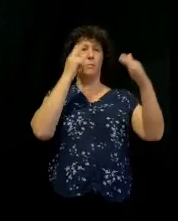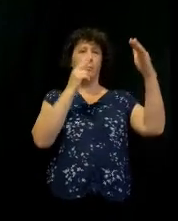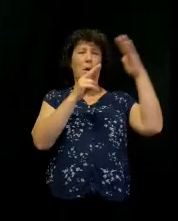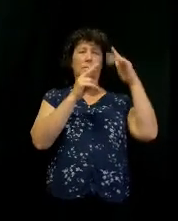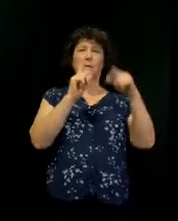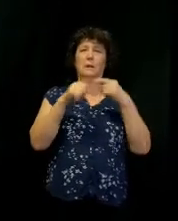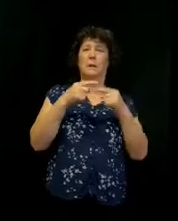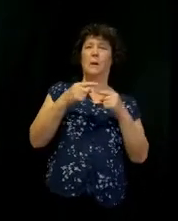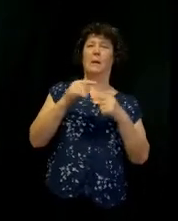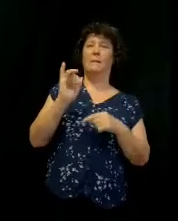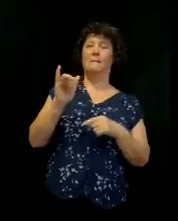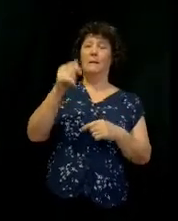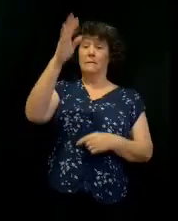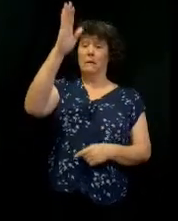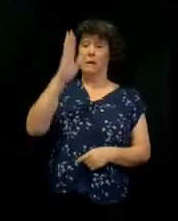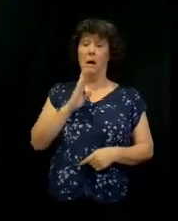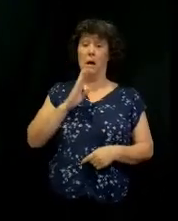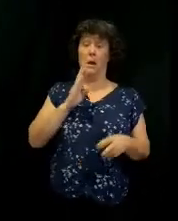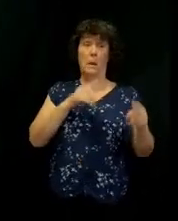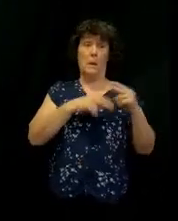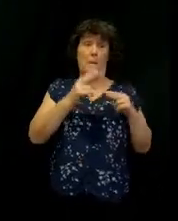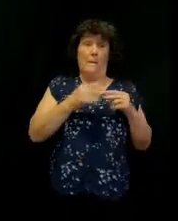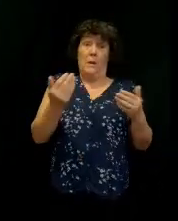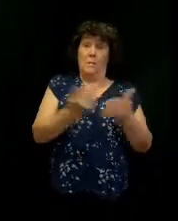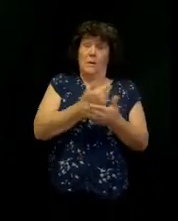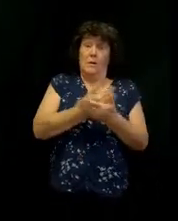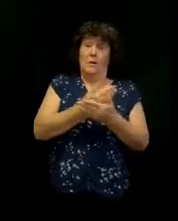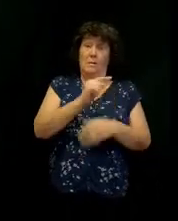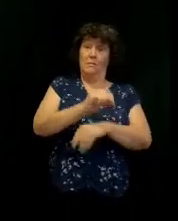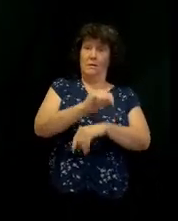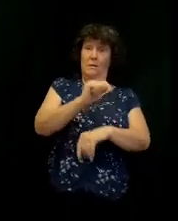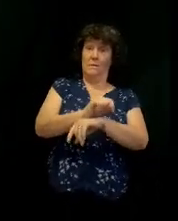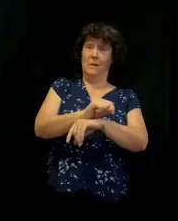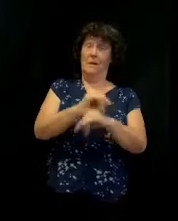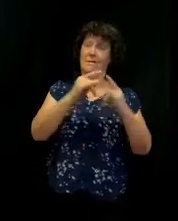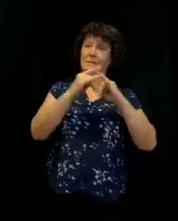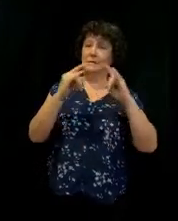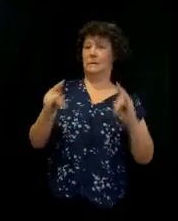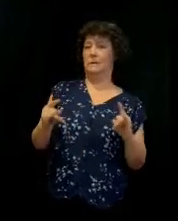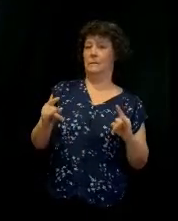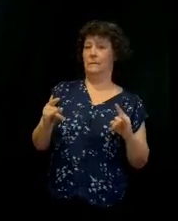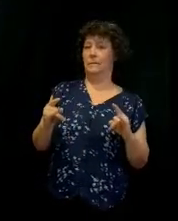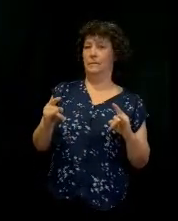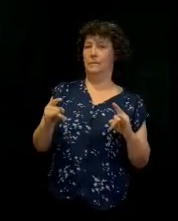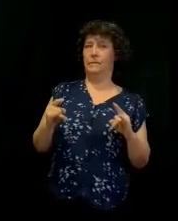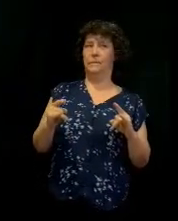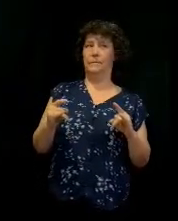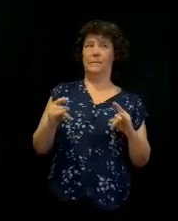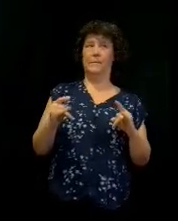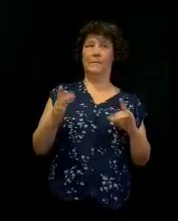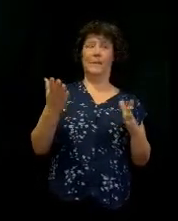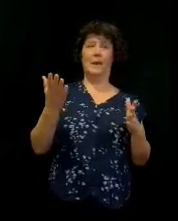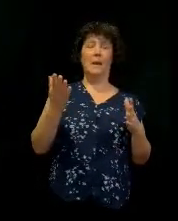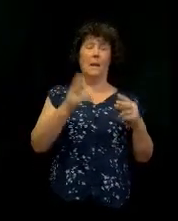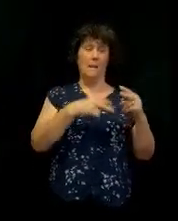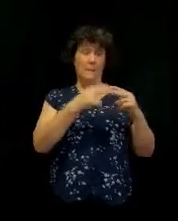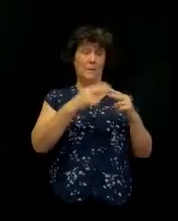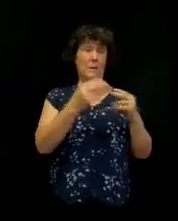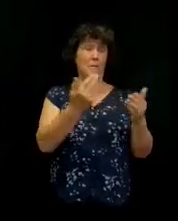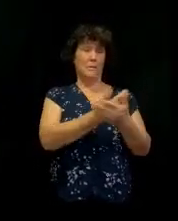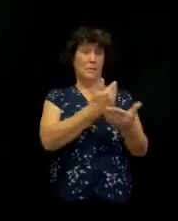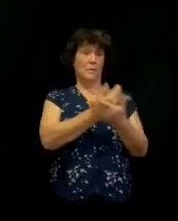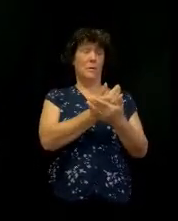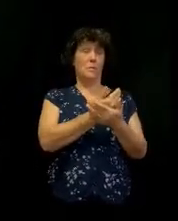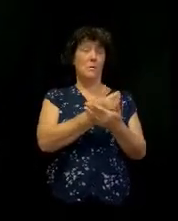that God would rebuild a tabernacle, a tent, and it would be rebuilt. It wouldn't be